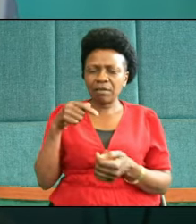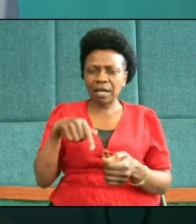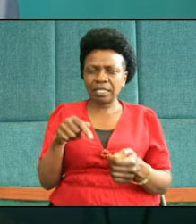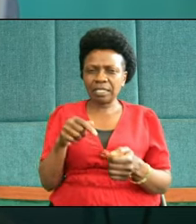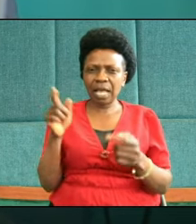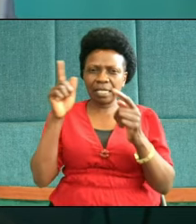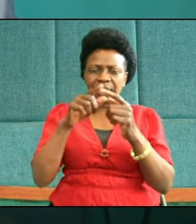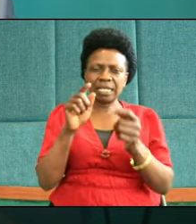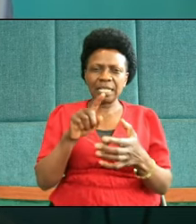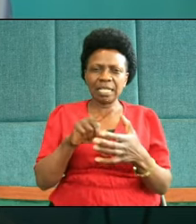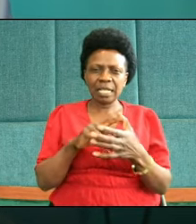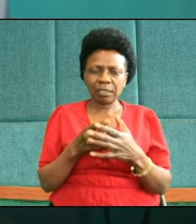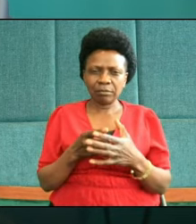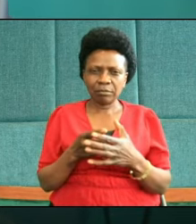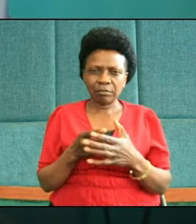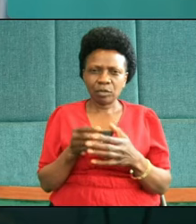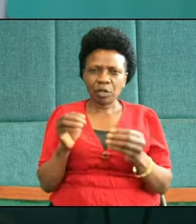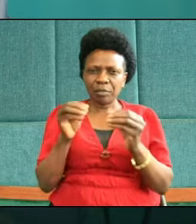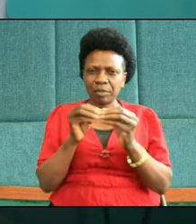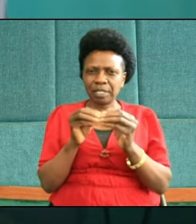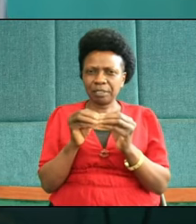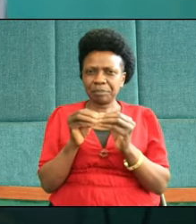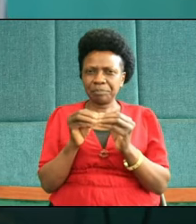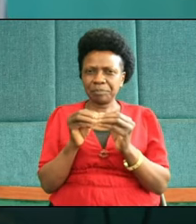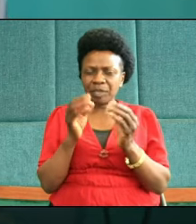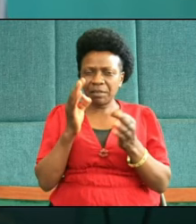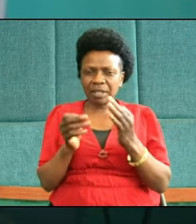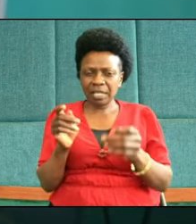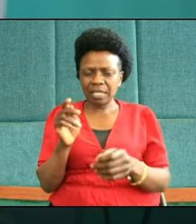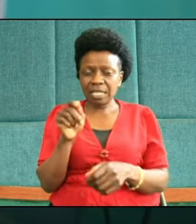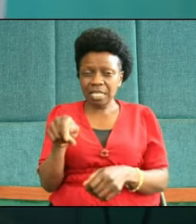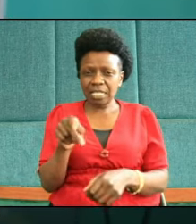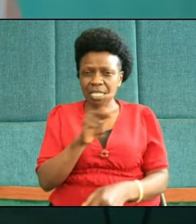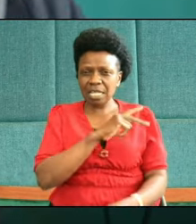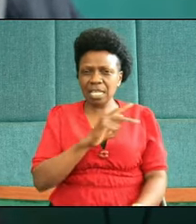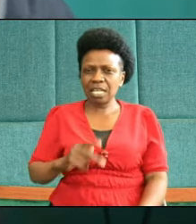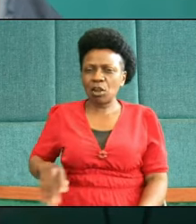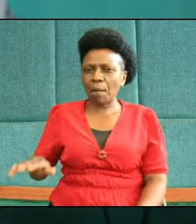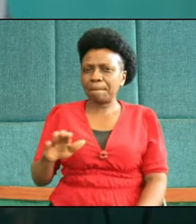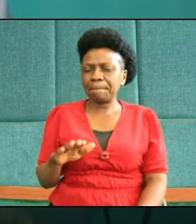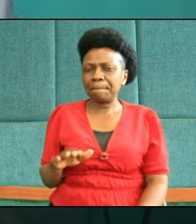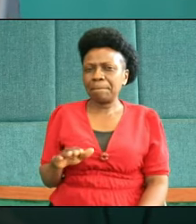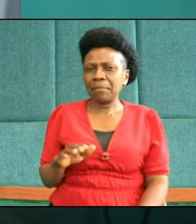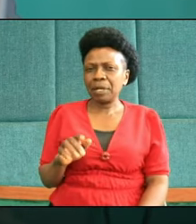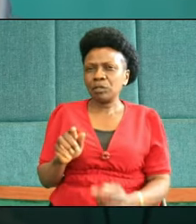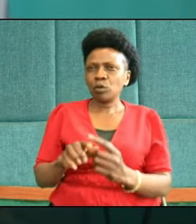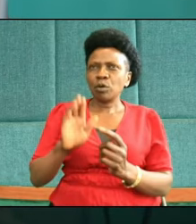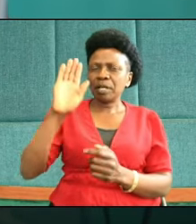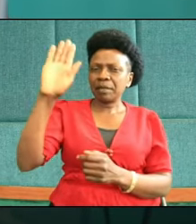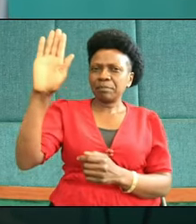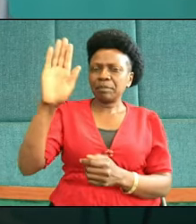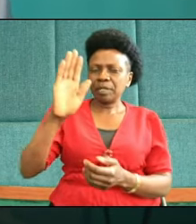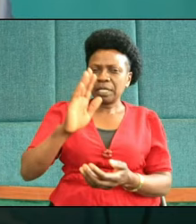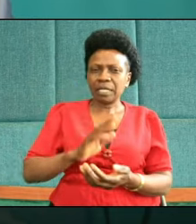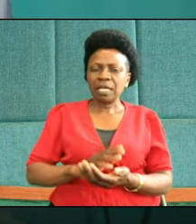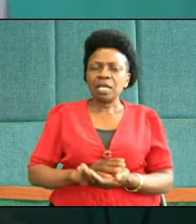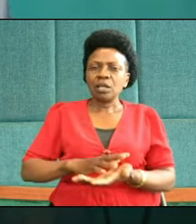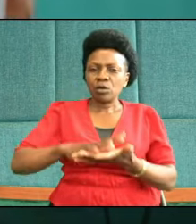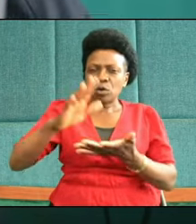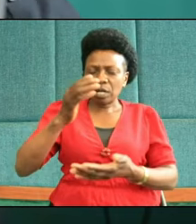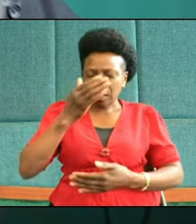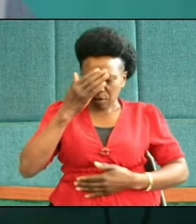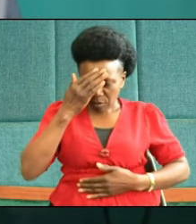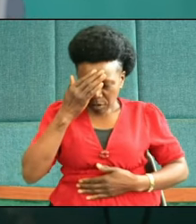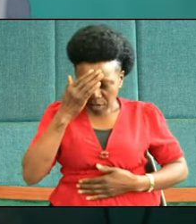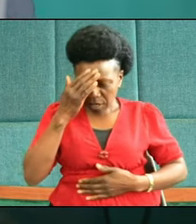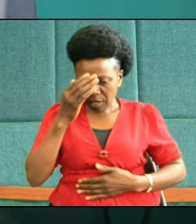shall meet at the celestial show, even in his kingdom, to him, and him alone, be all the glory, and honor,